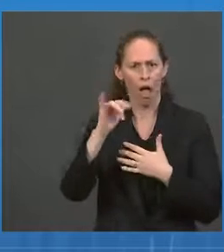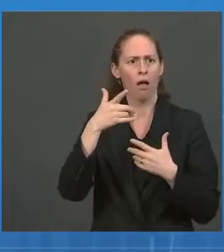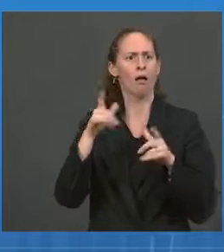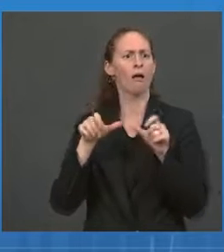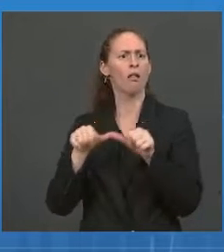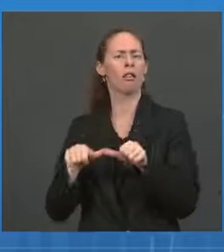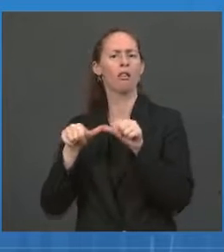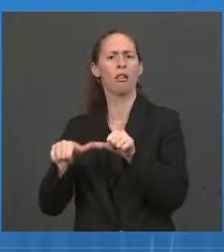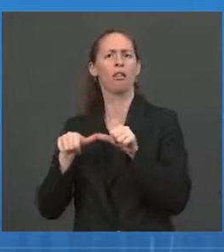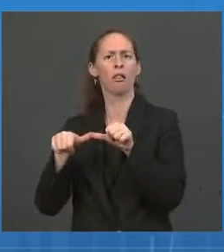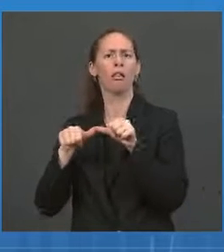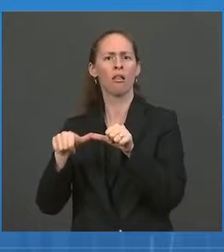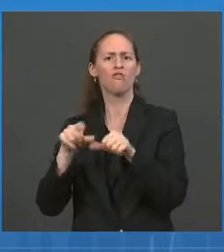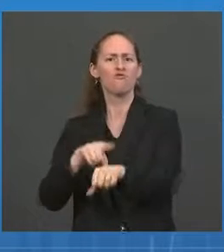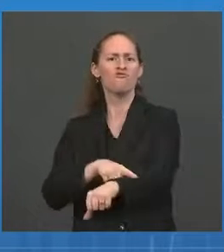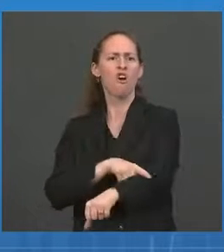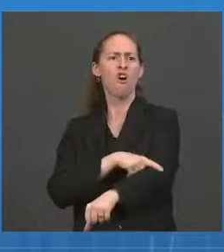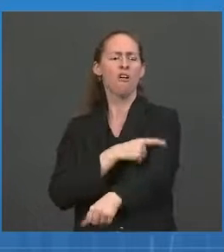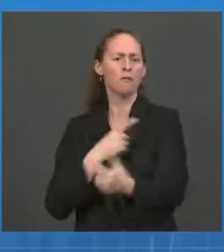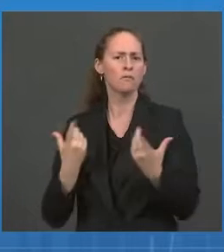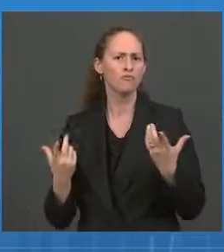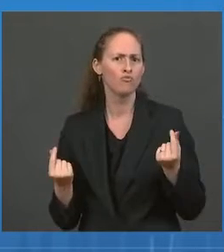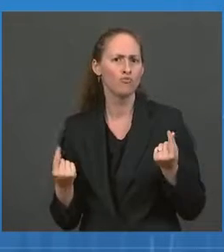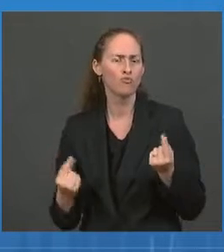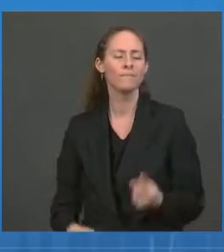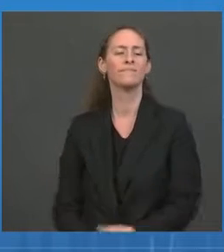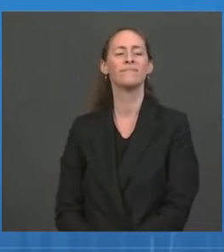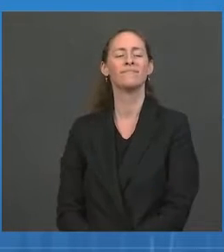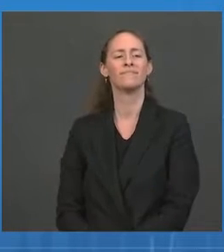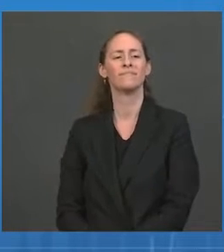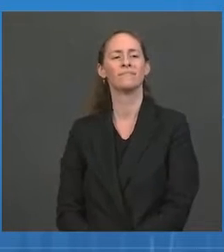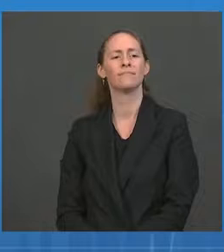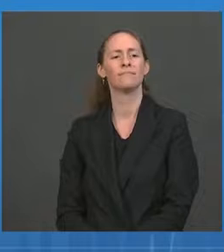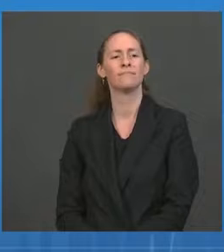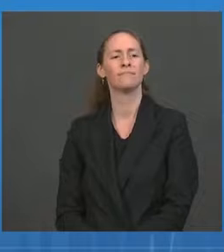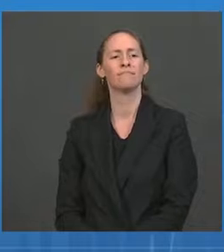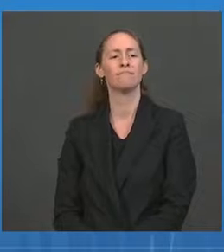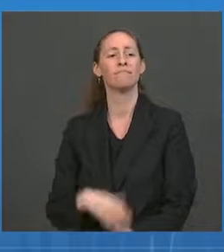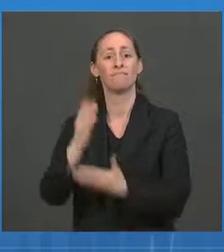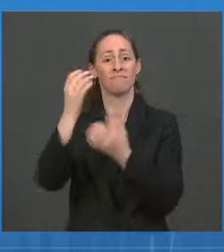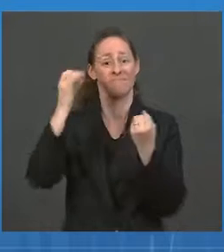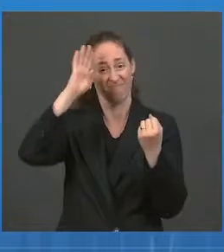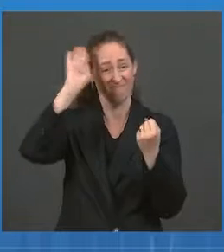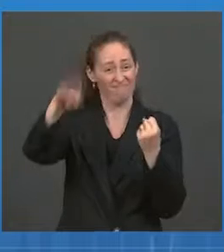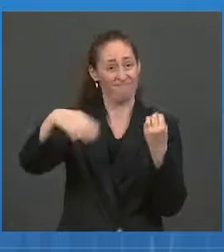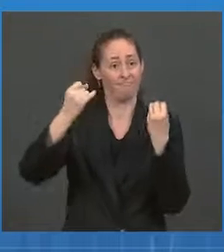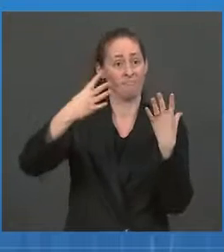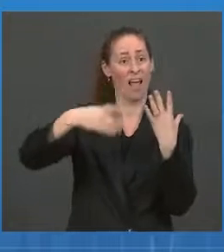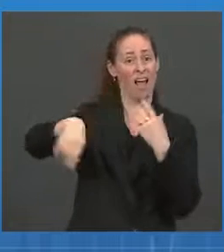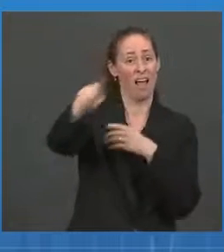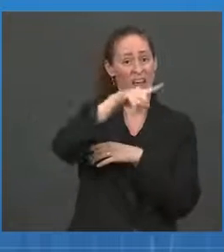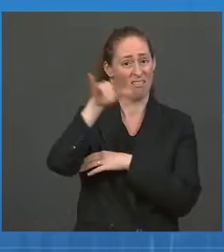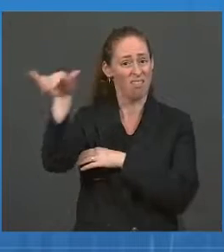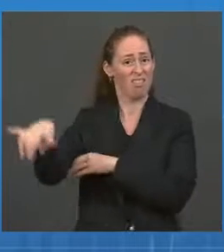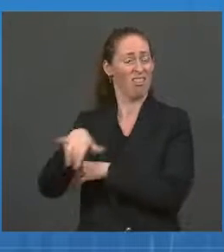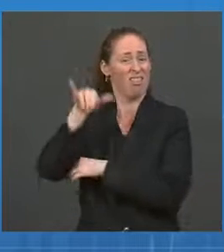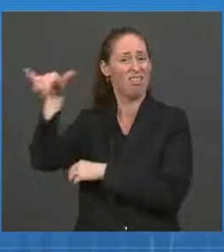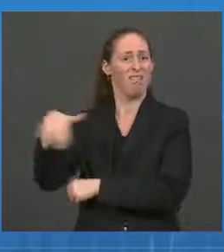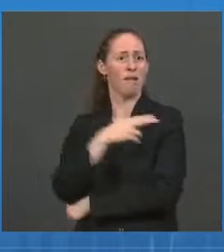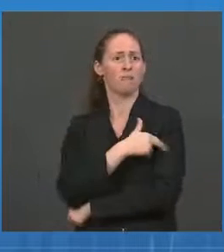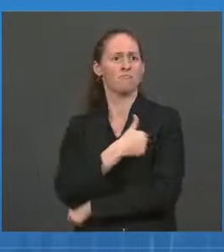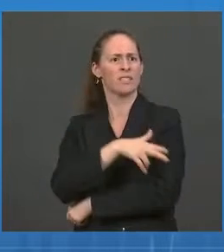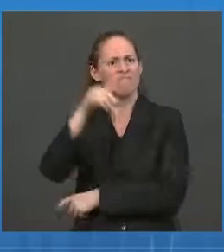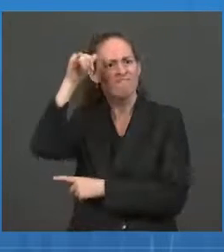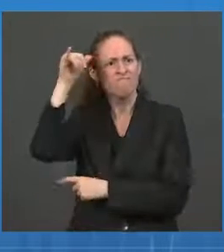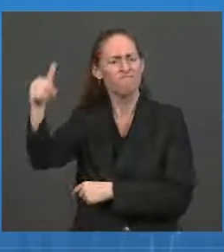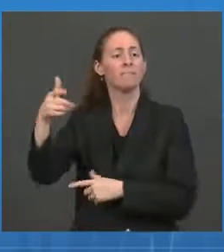that many people, particularly those who spend a long time in the hospital, have residual organ system dysfunction that's directly